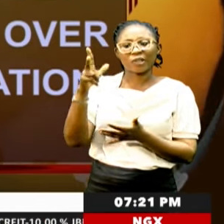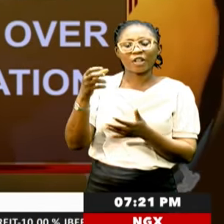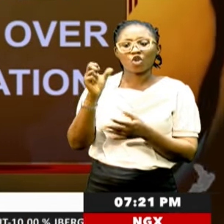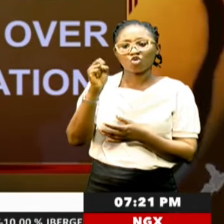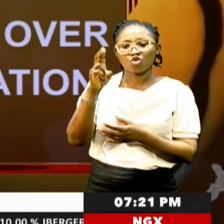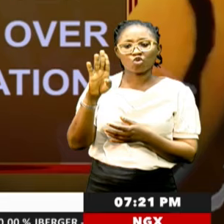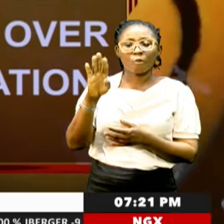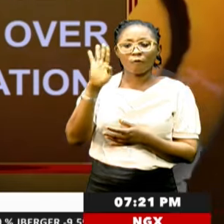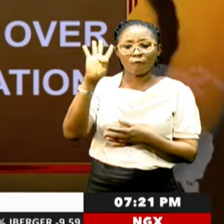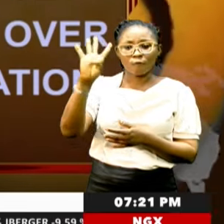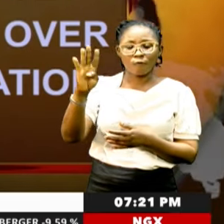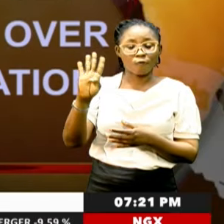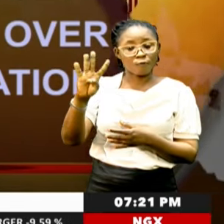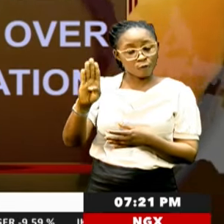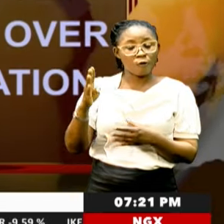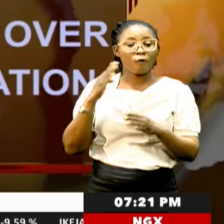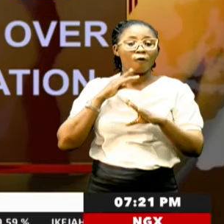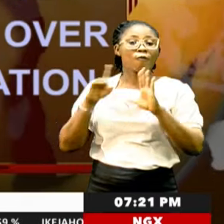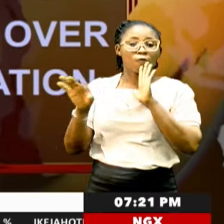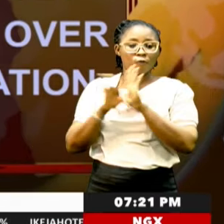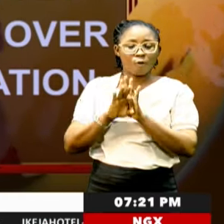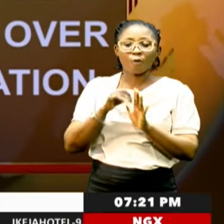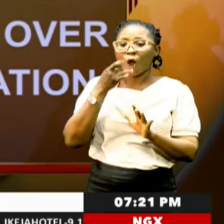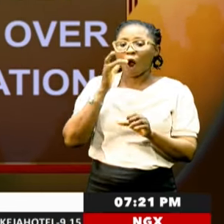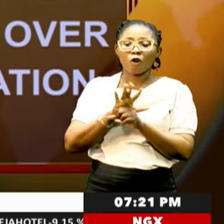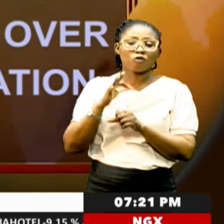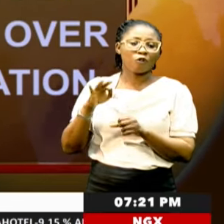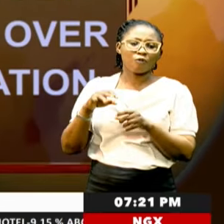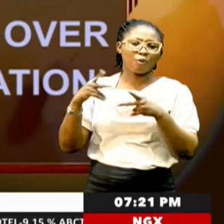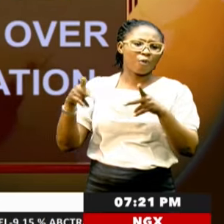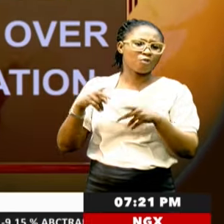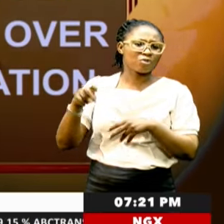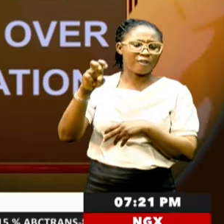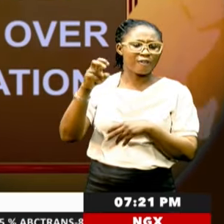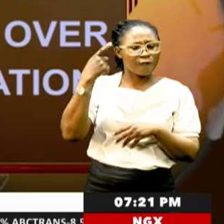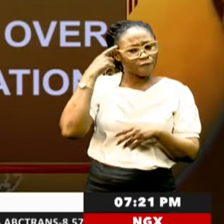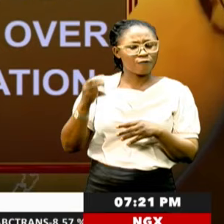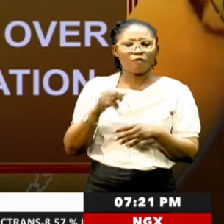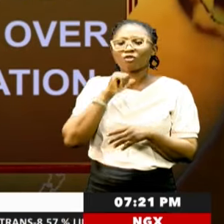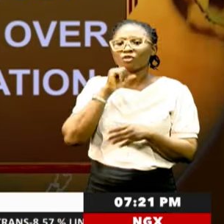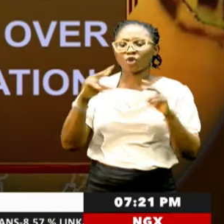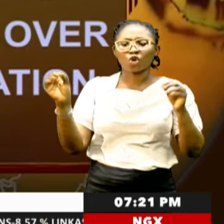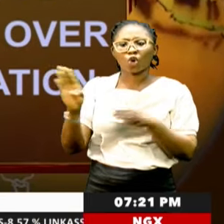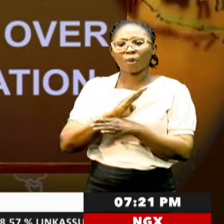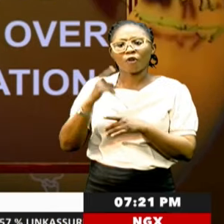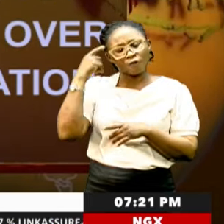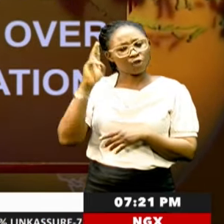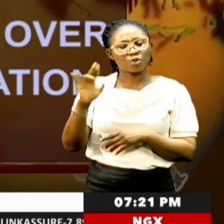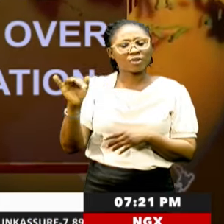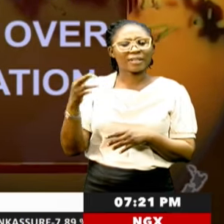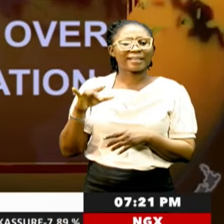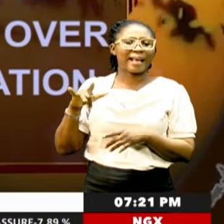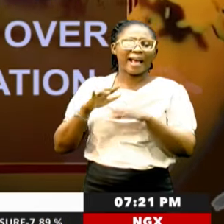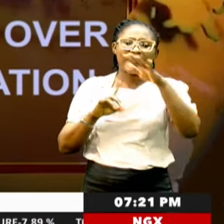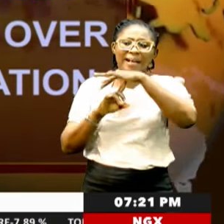4, forbids haulers of permits for non-commercial flights, PNCF, from using their aircraft for carative